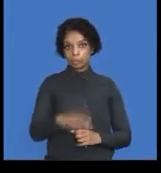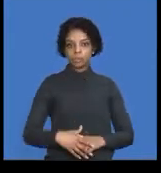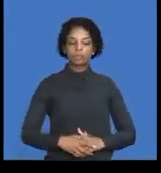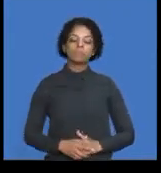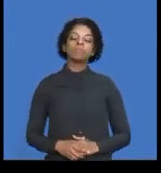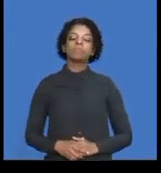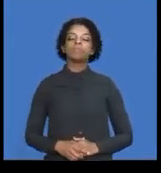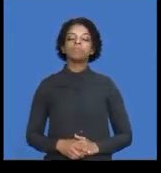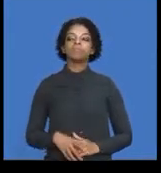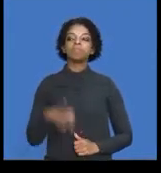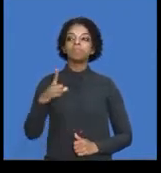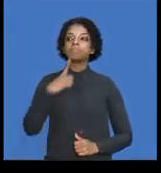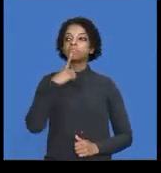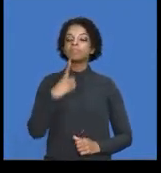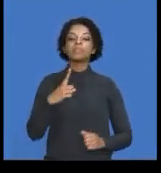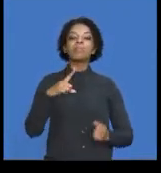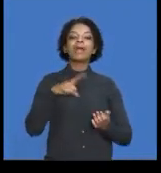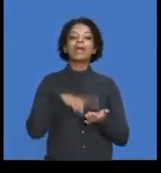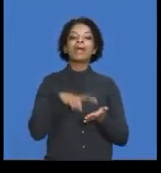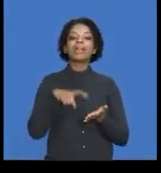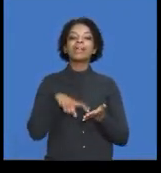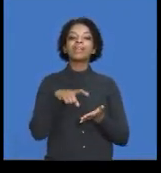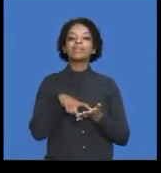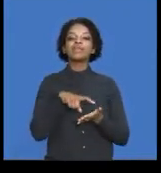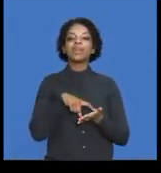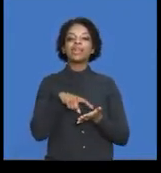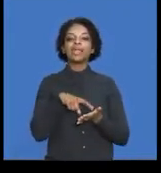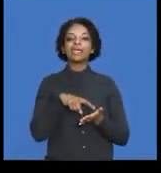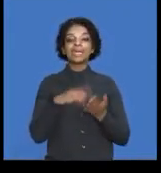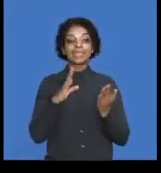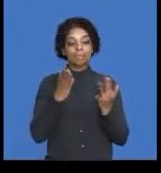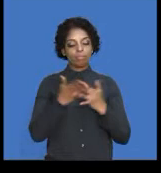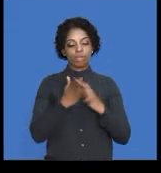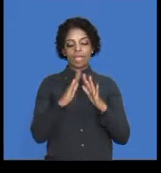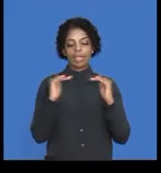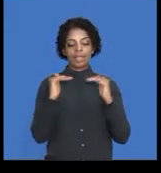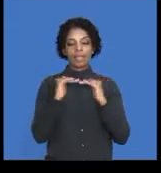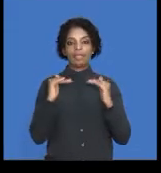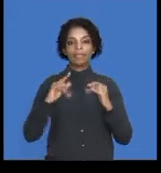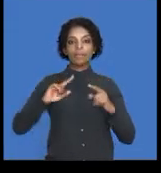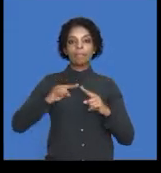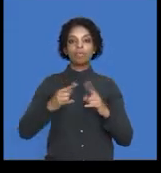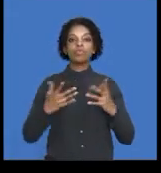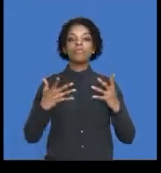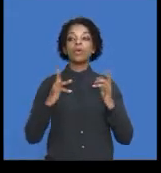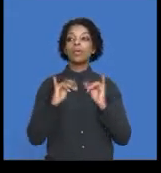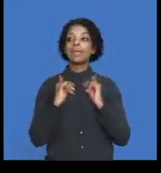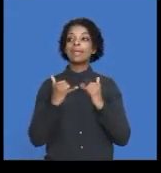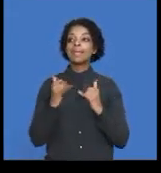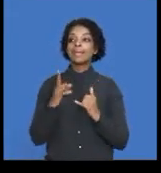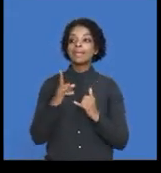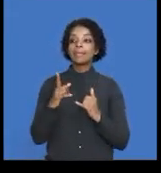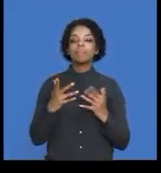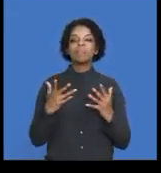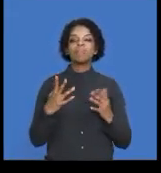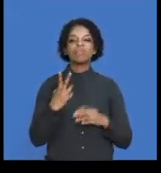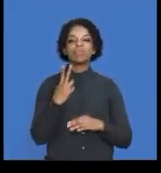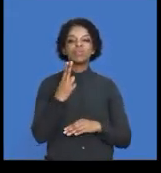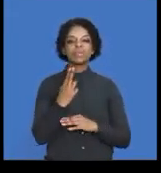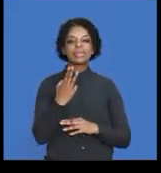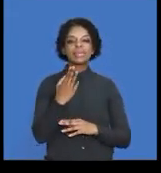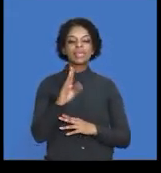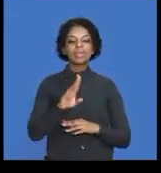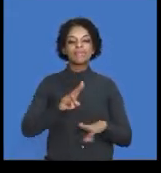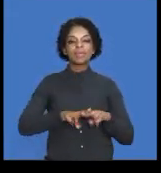calculate the break-even point for the company H2O on the 29th of February, 2020.